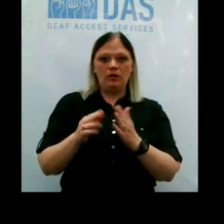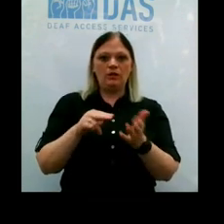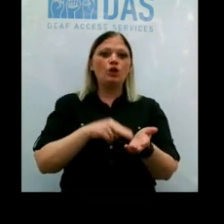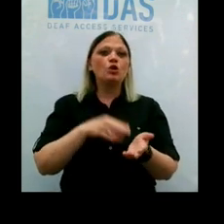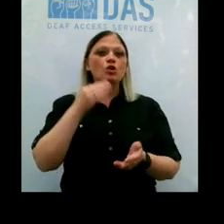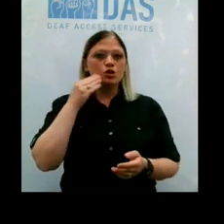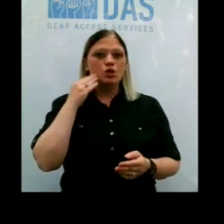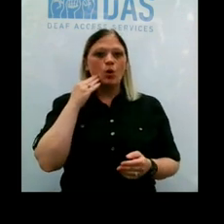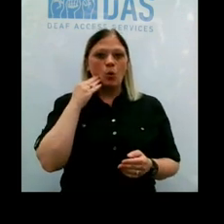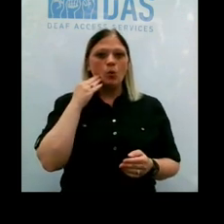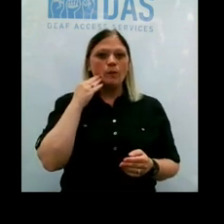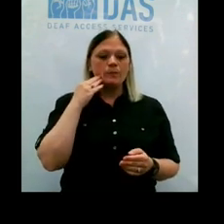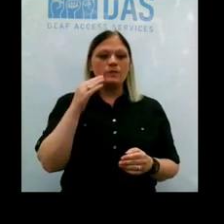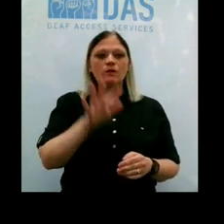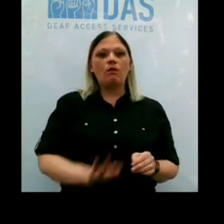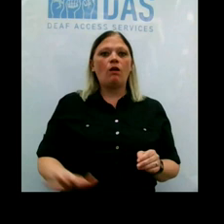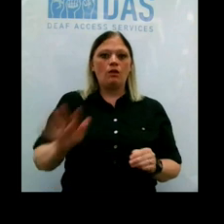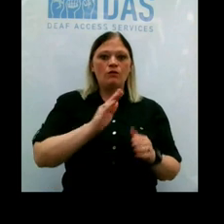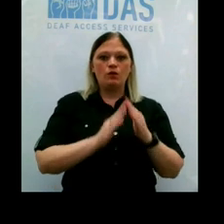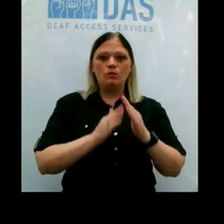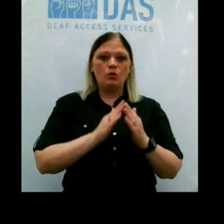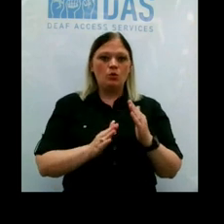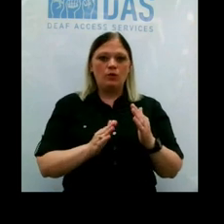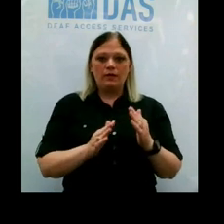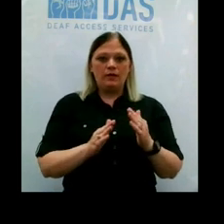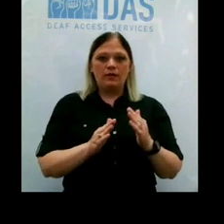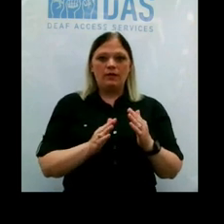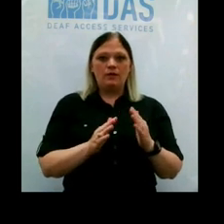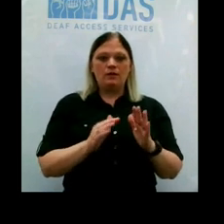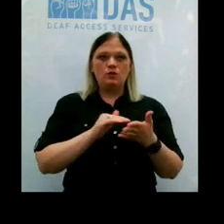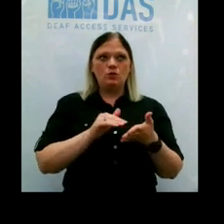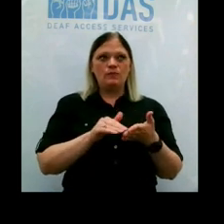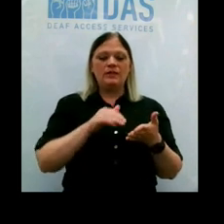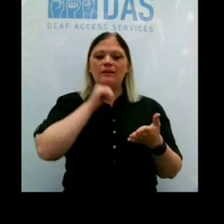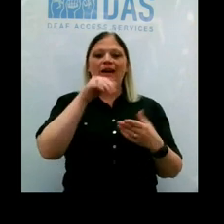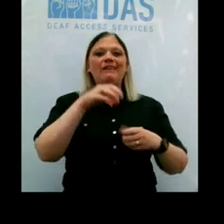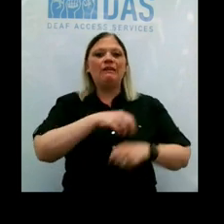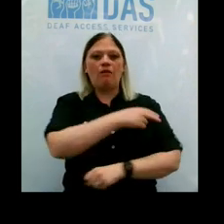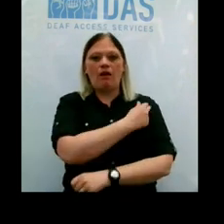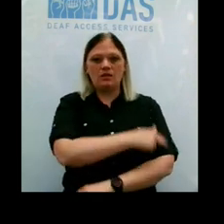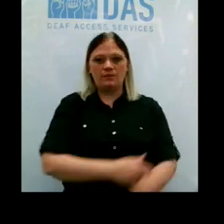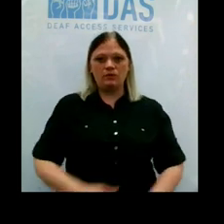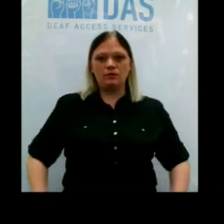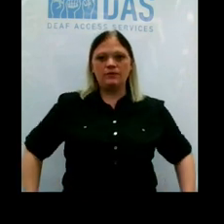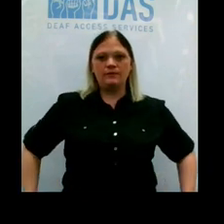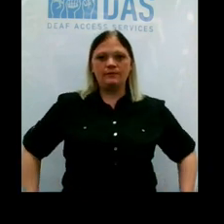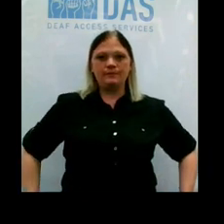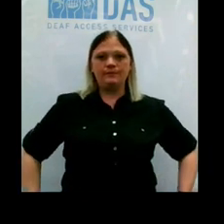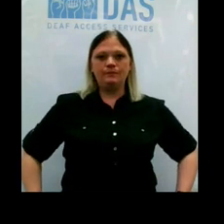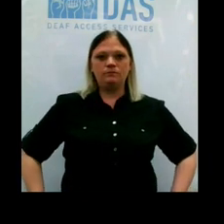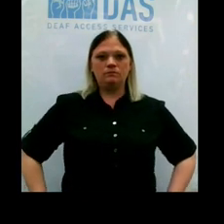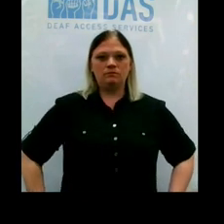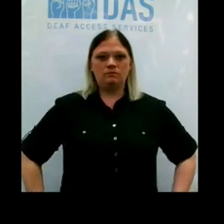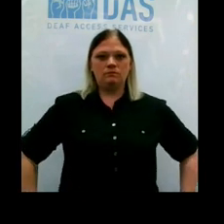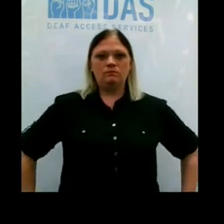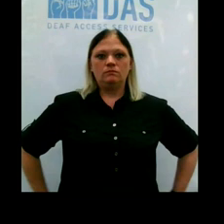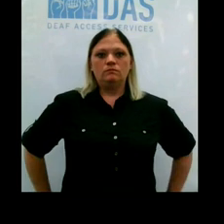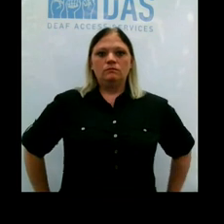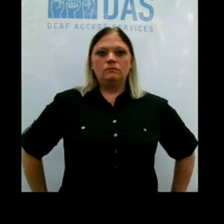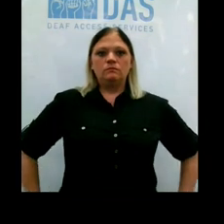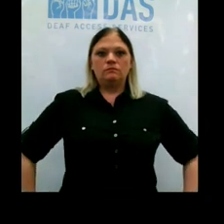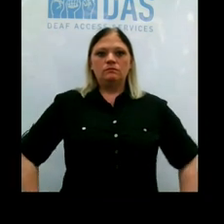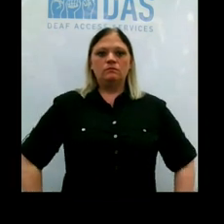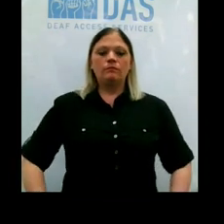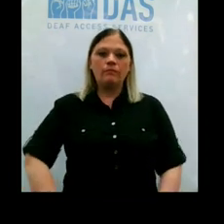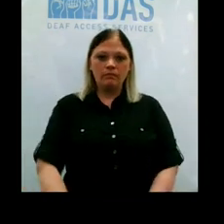nursing homes. And they are occurring throughout the community, not so much, excuse me, not so much in the hospitals. So these